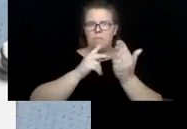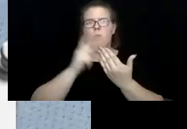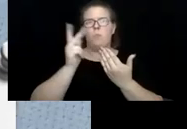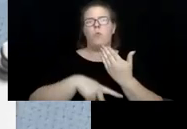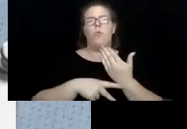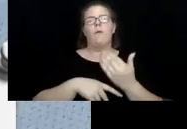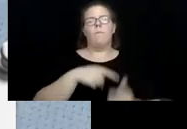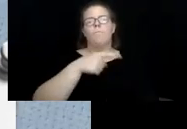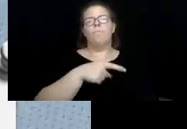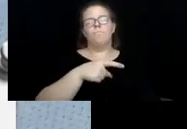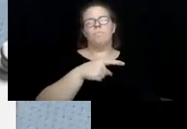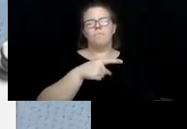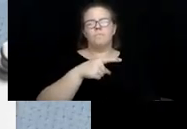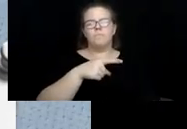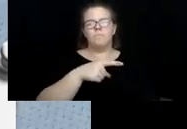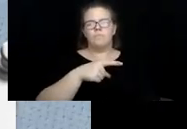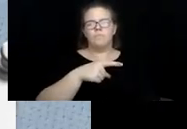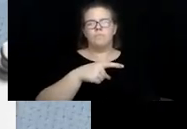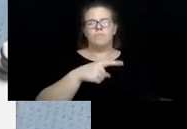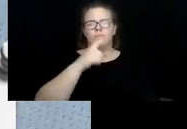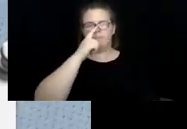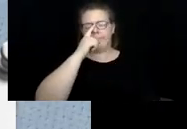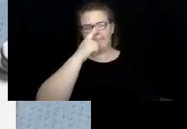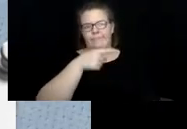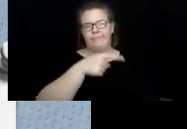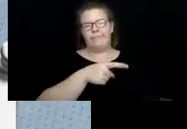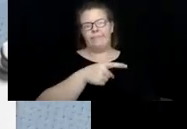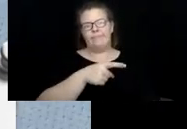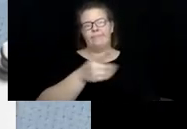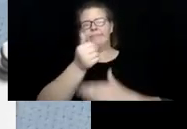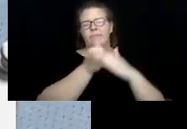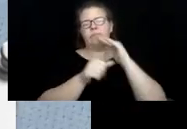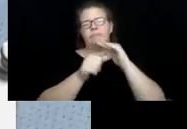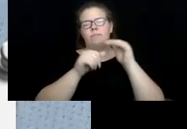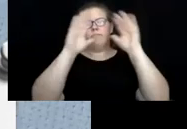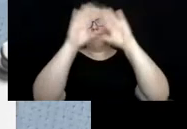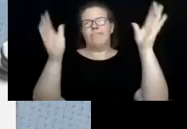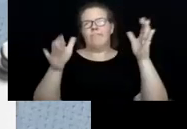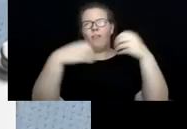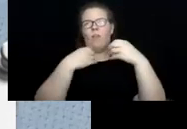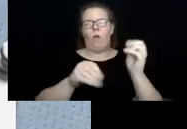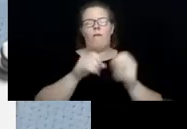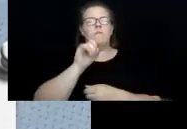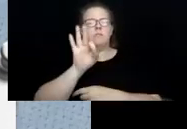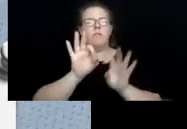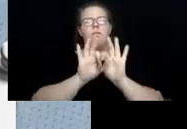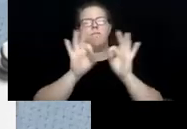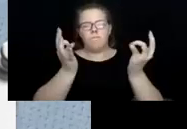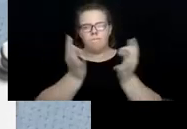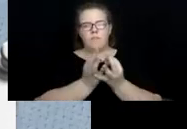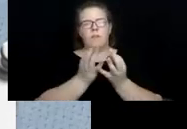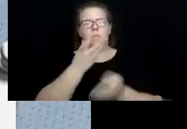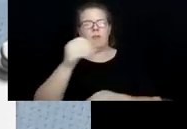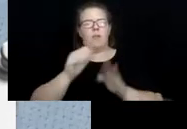that, um, falls under the auspices of the Office of Family and